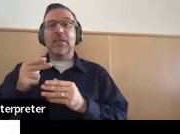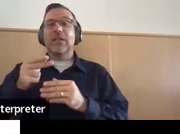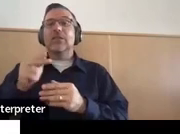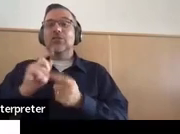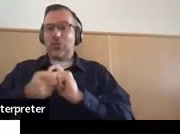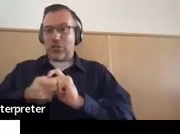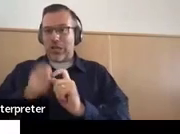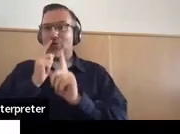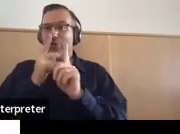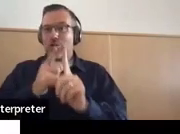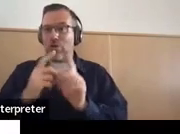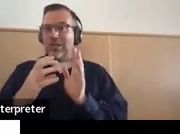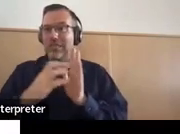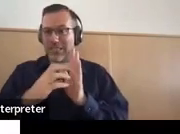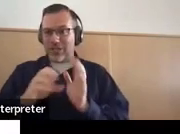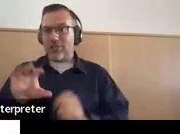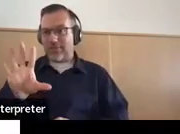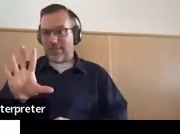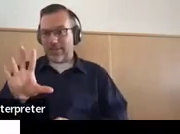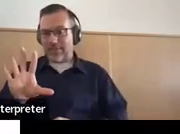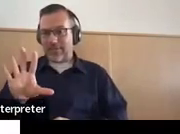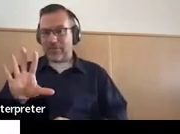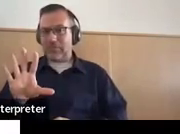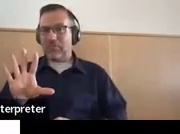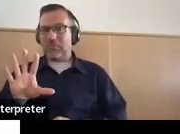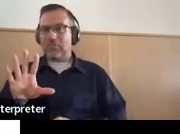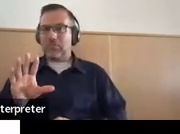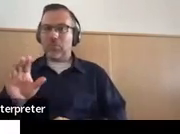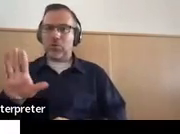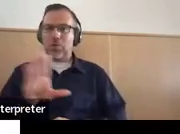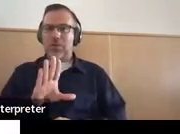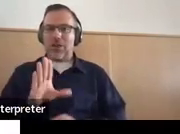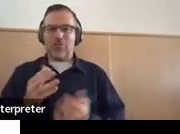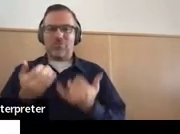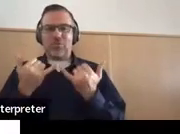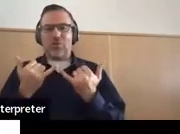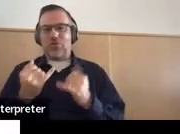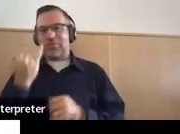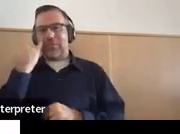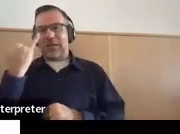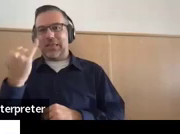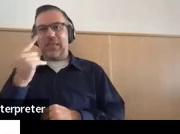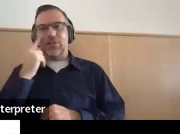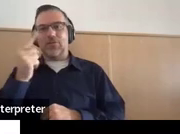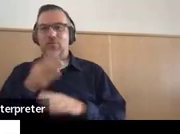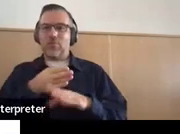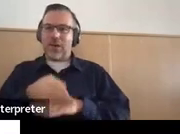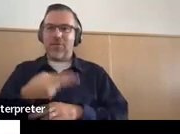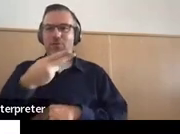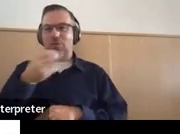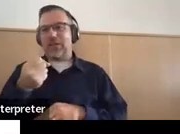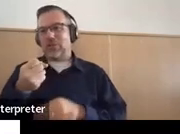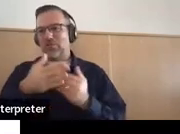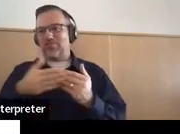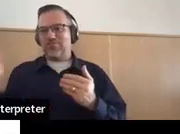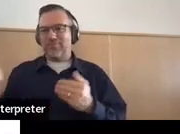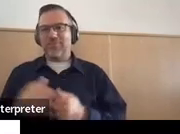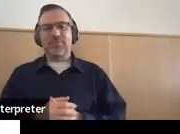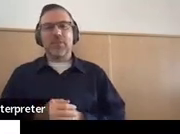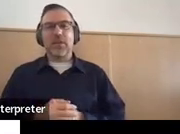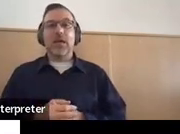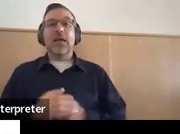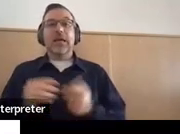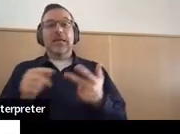what the child's current ideas are for their post-secondary life. So we have Roy